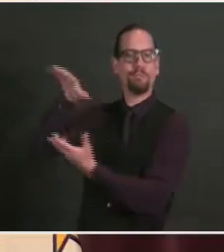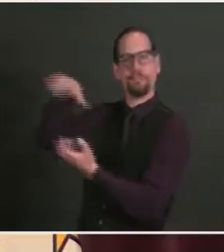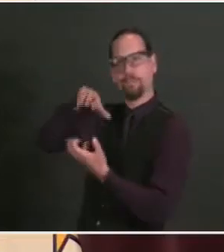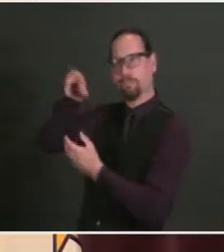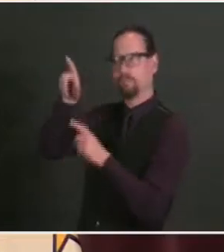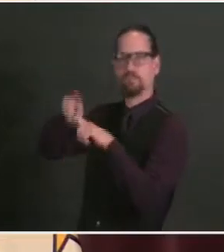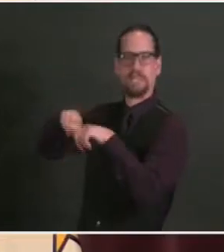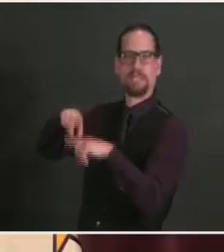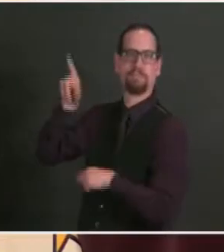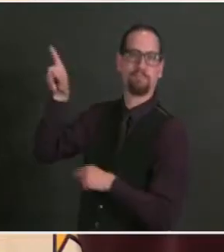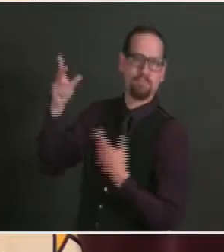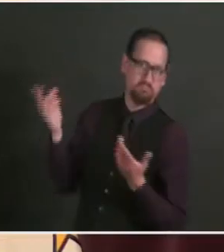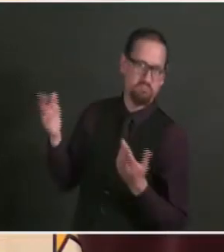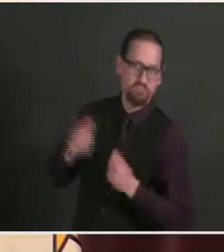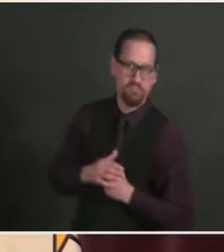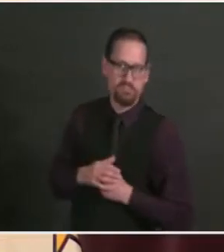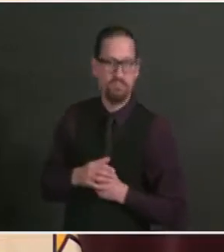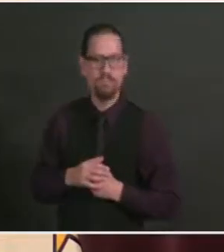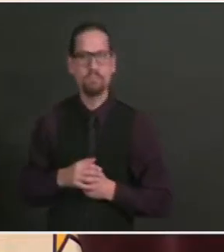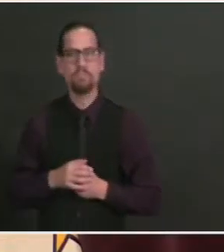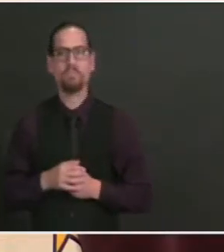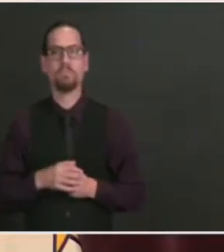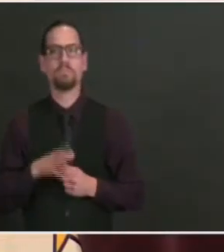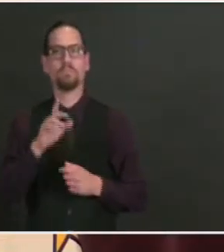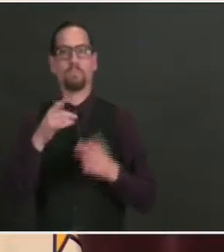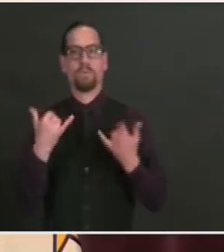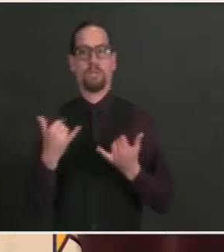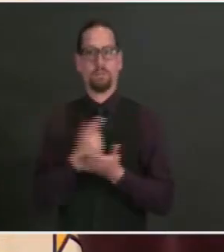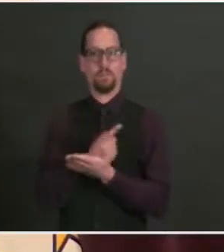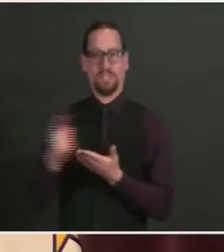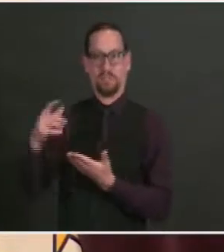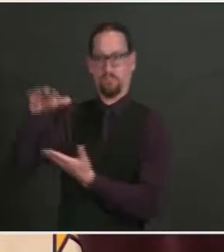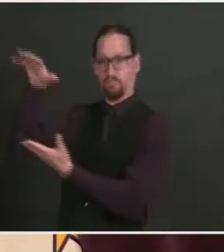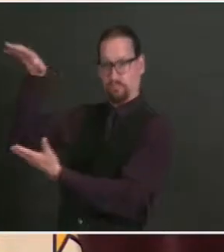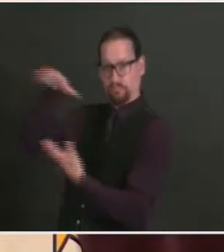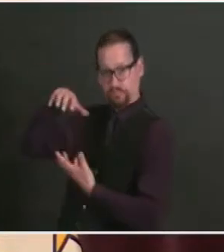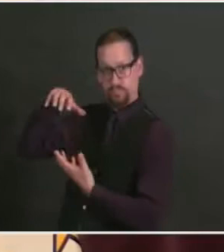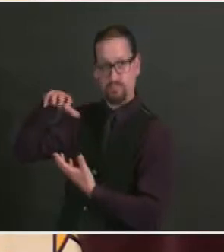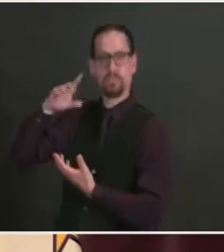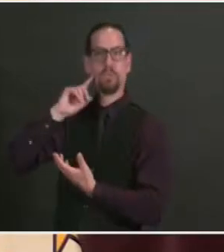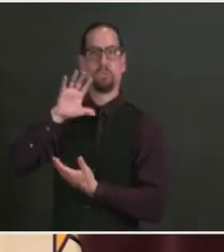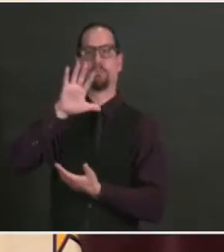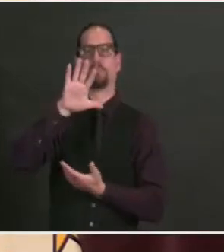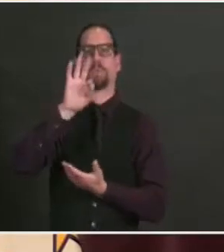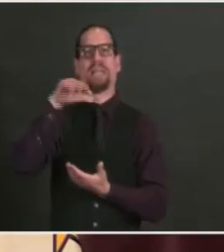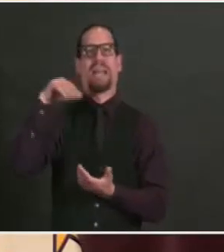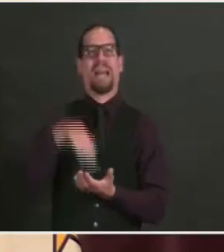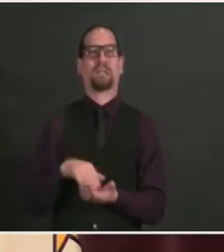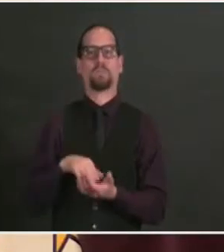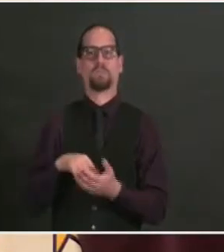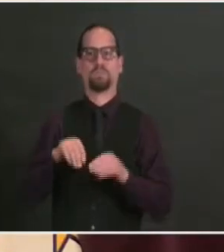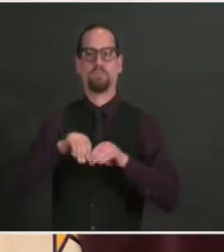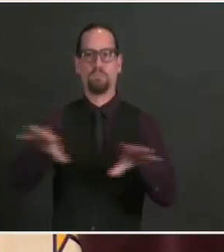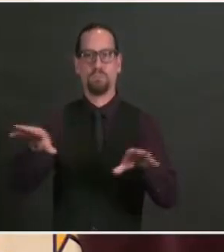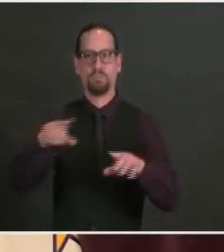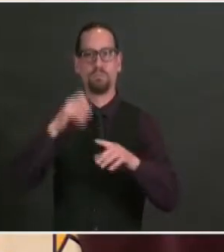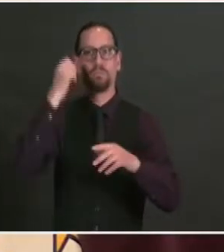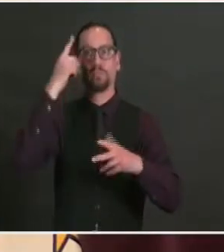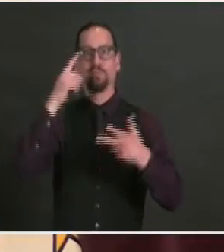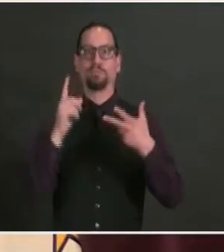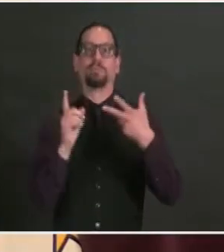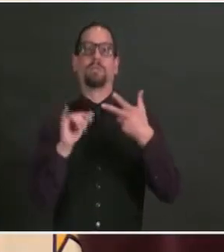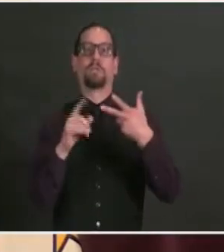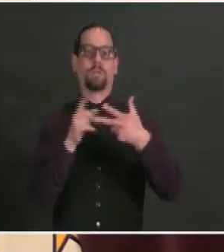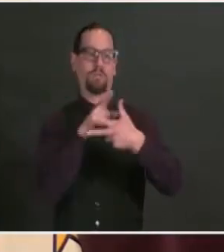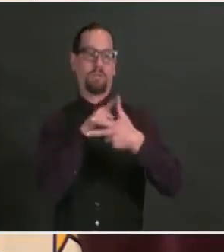We've received 59,000 doses of vaccine this week, which includes 2000 doses of the Johnson and Johnson vaccine. We'll